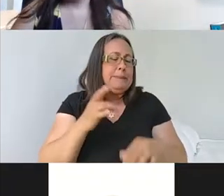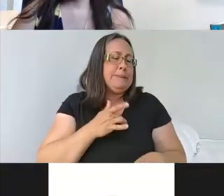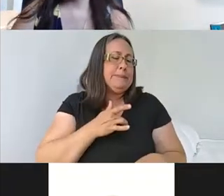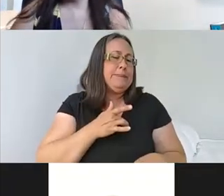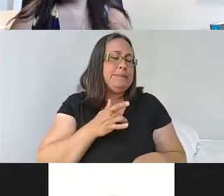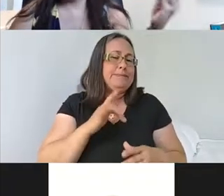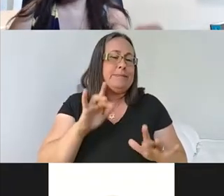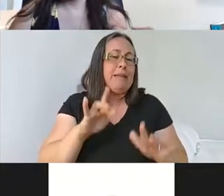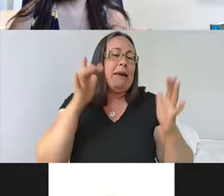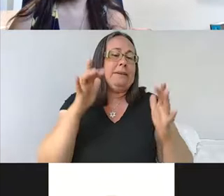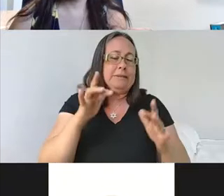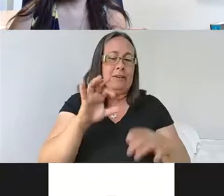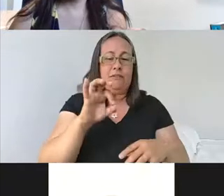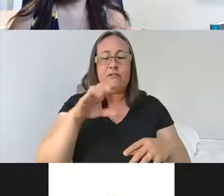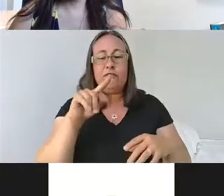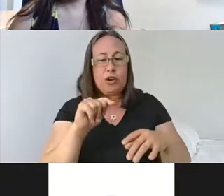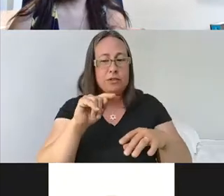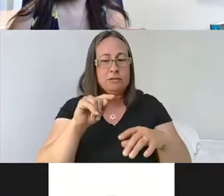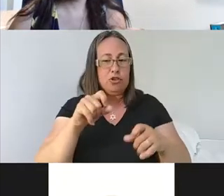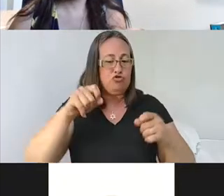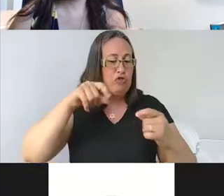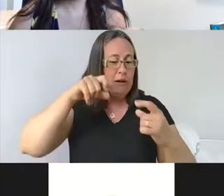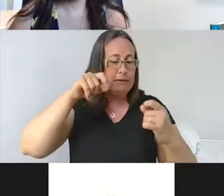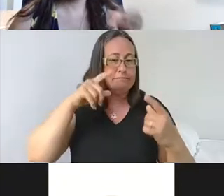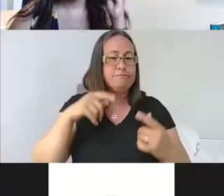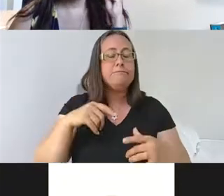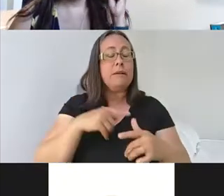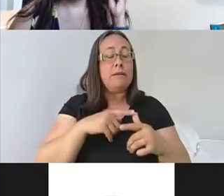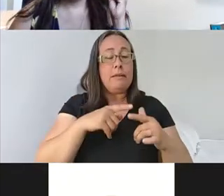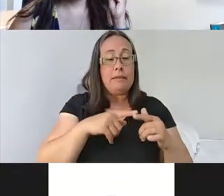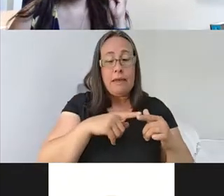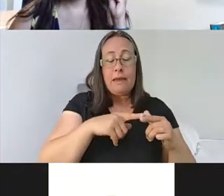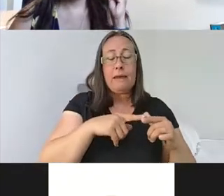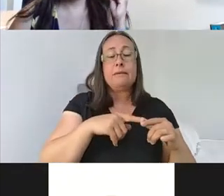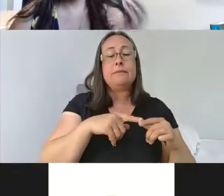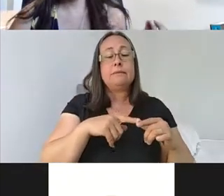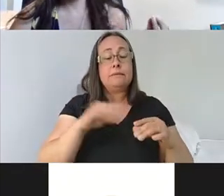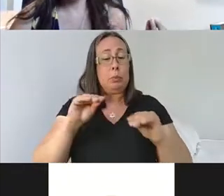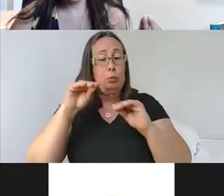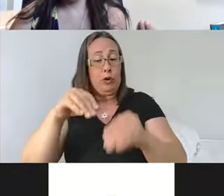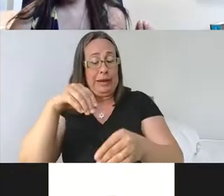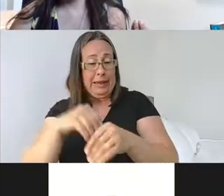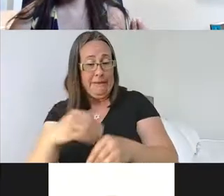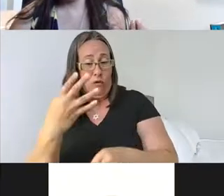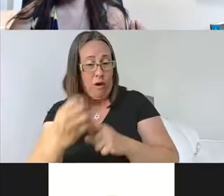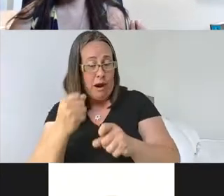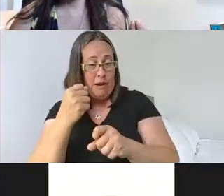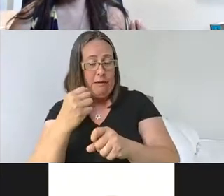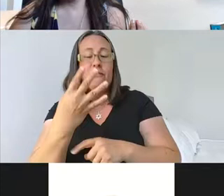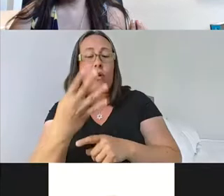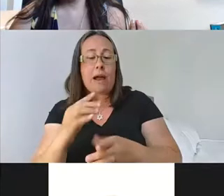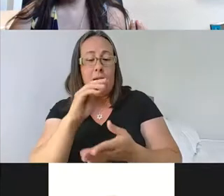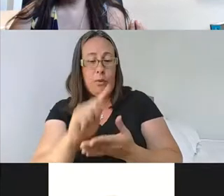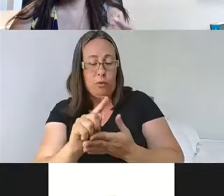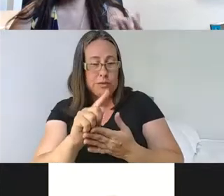put them back in their home cage and bring them back into that, uh, context 24 hours later. Um, if they remember this context as having